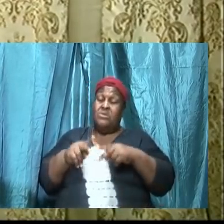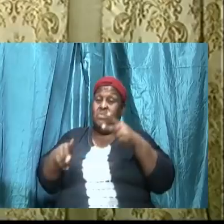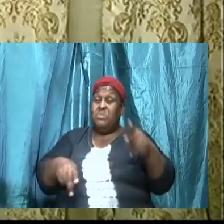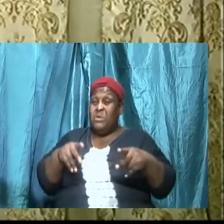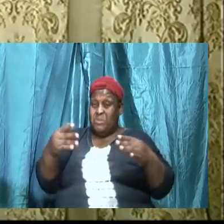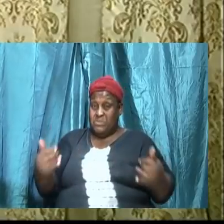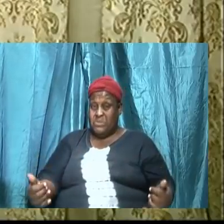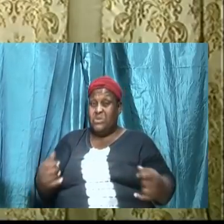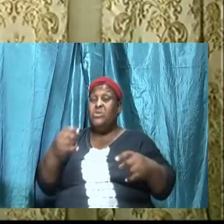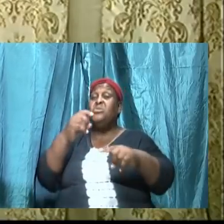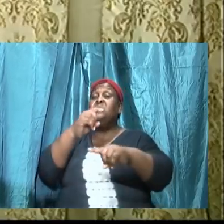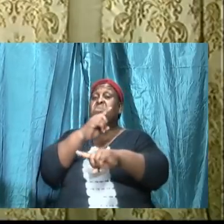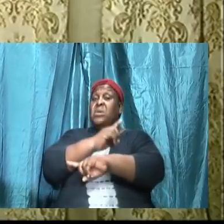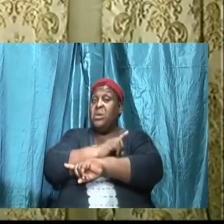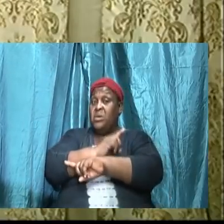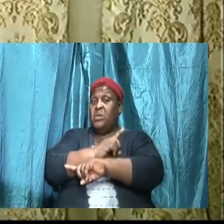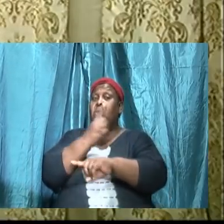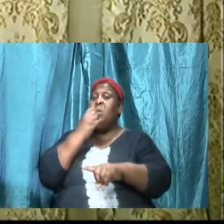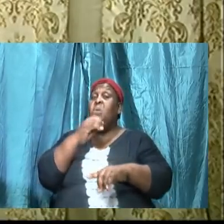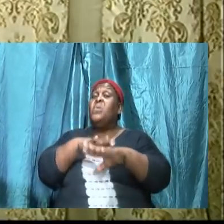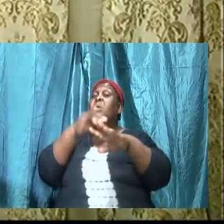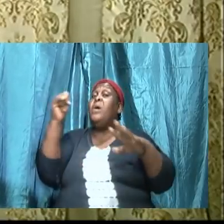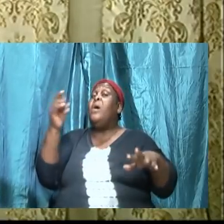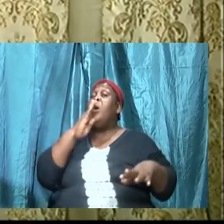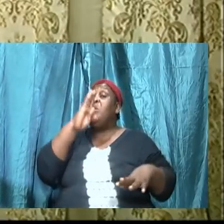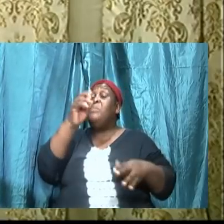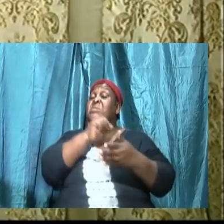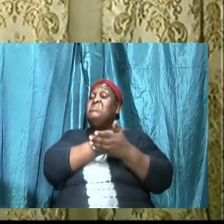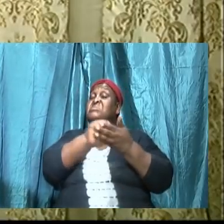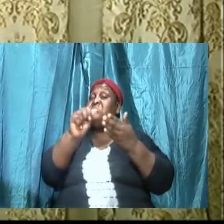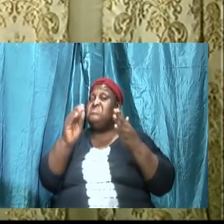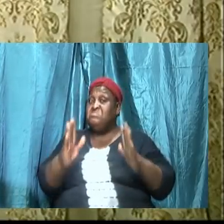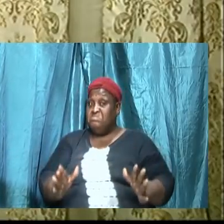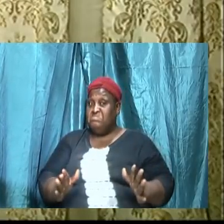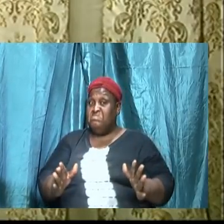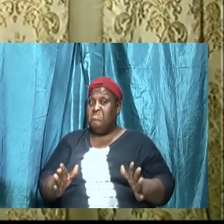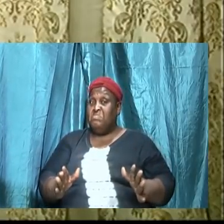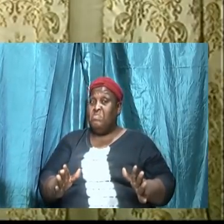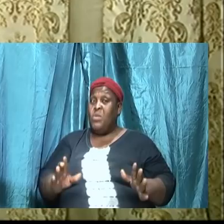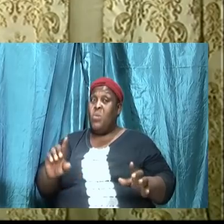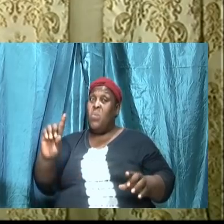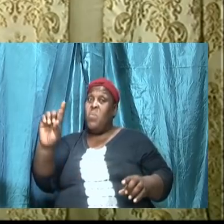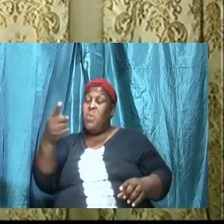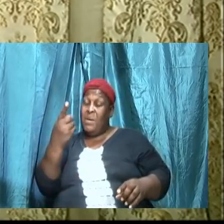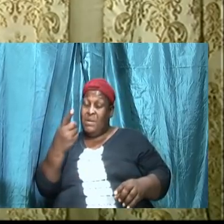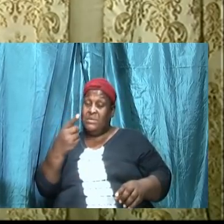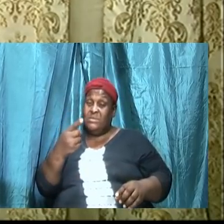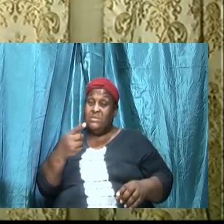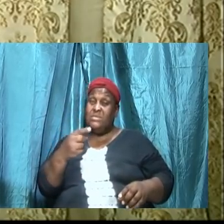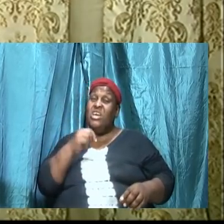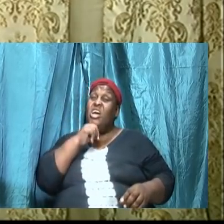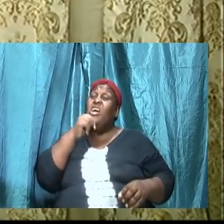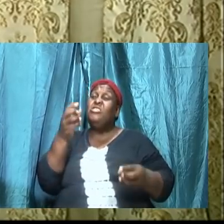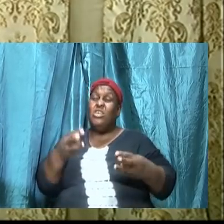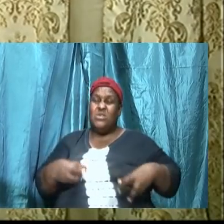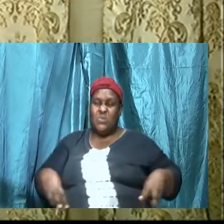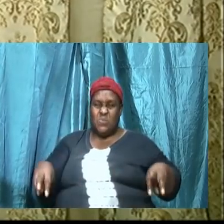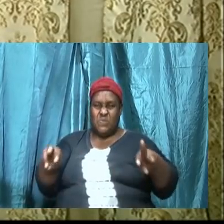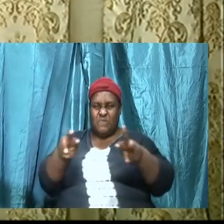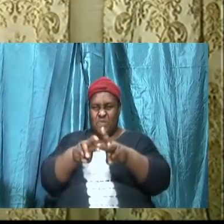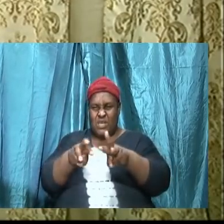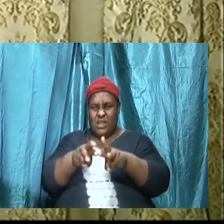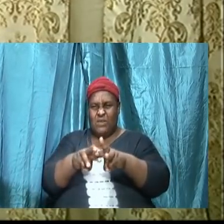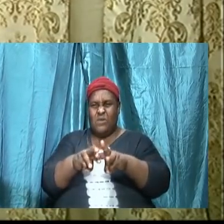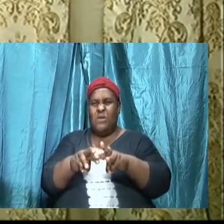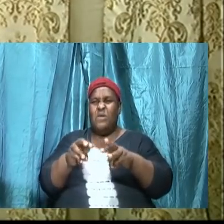saints. Once we devalue, undervalue the importance